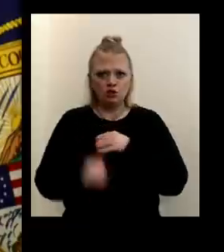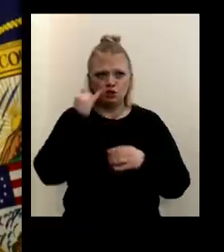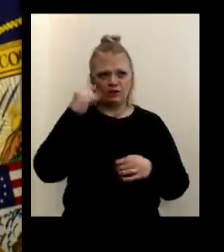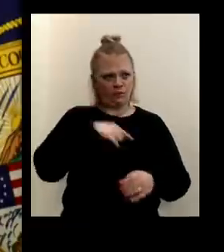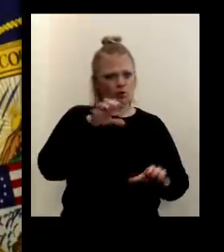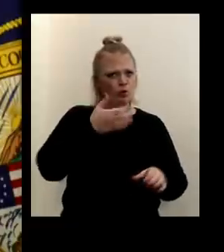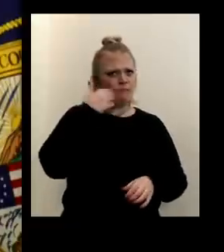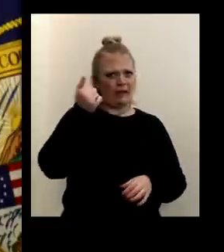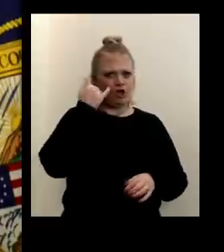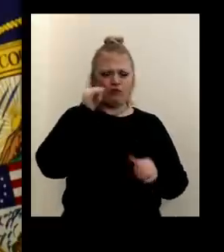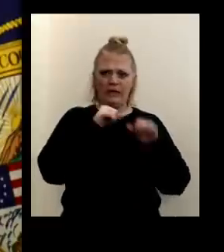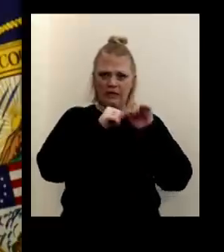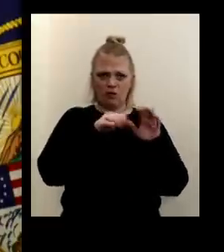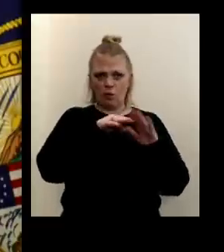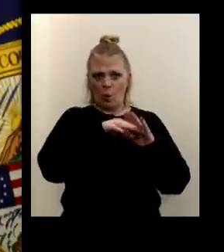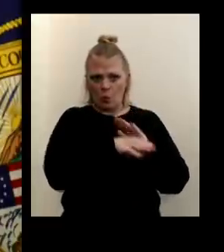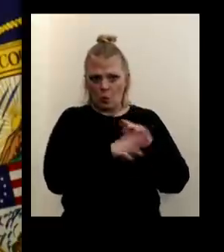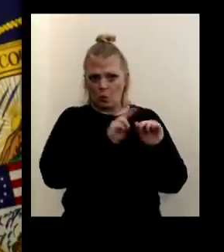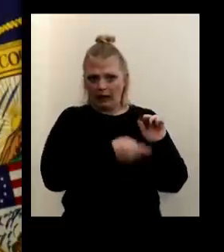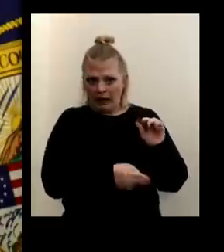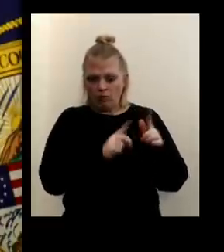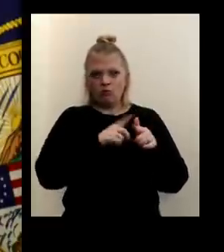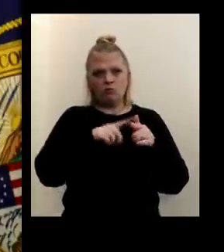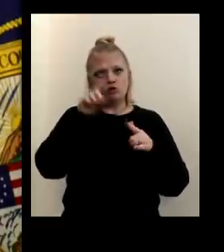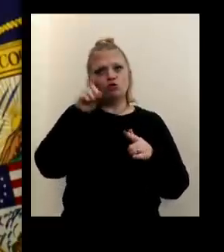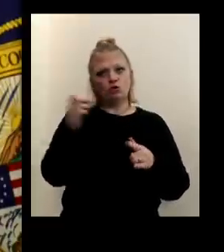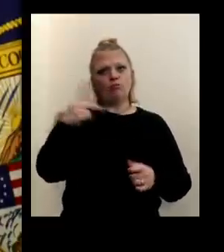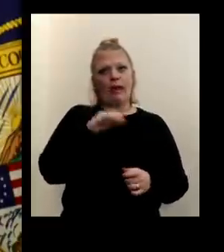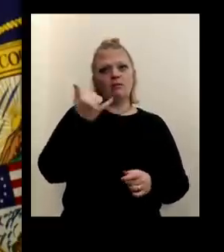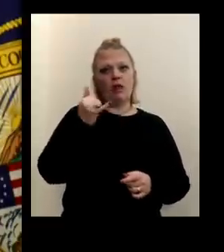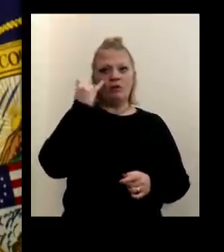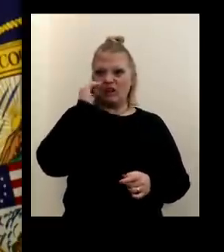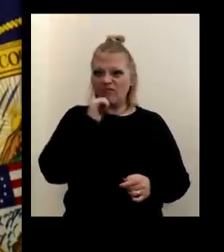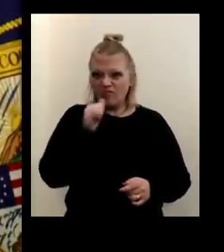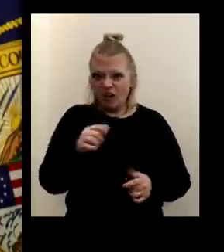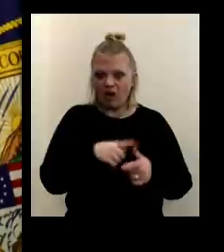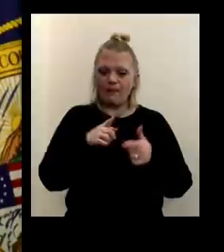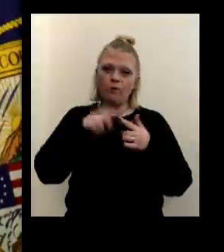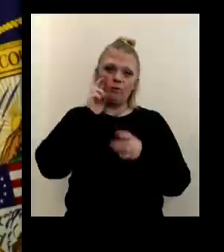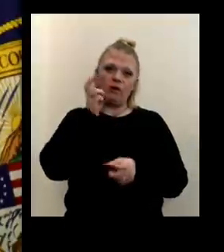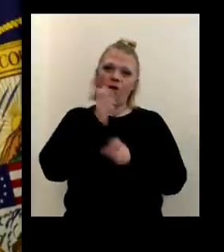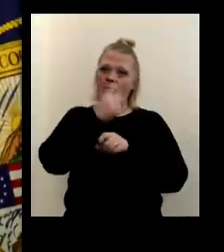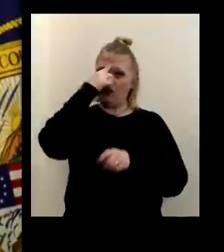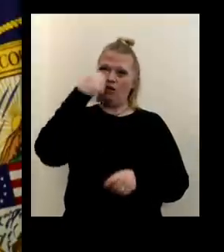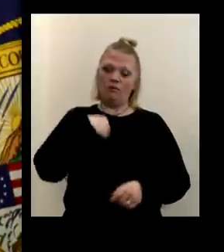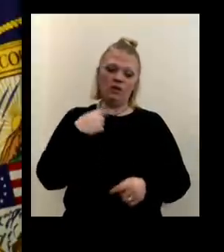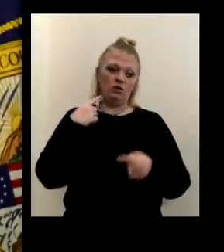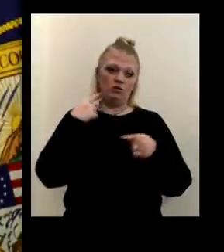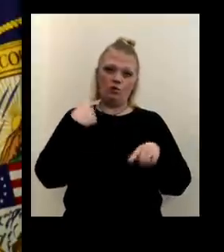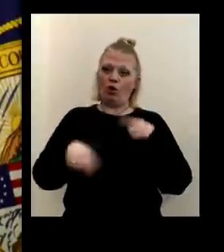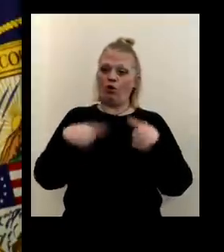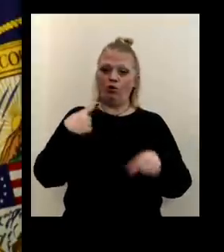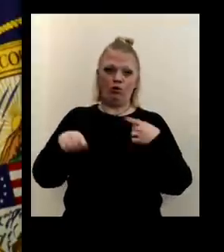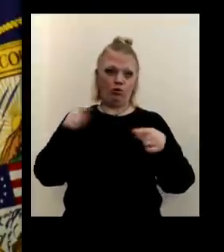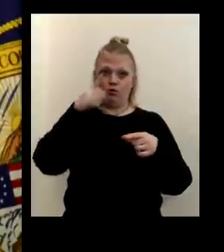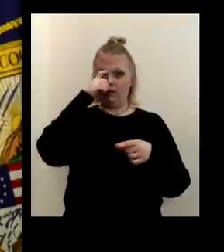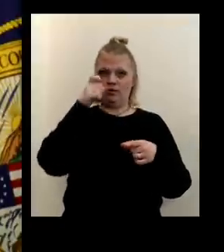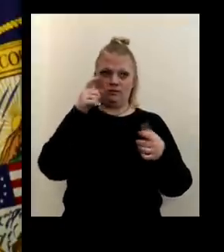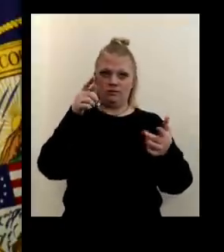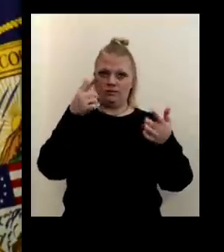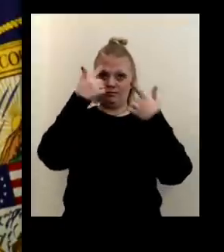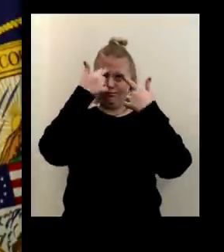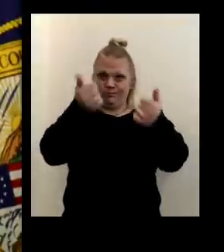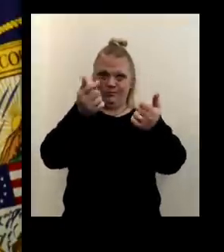So if we continue to go down, we should go back to the yellow. If we don't, it's going to be tough for me to make that argument because it's in everyone else's hands